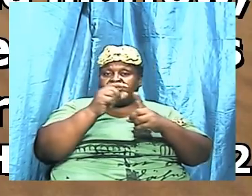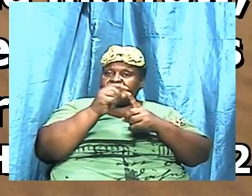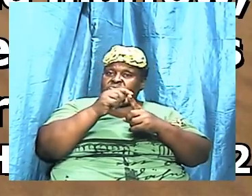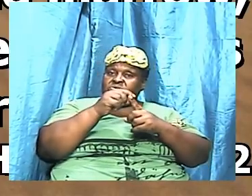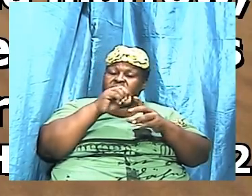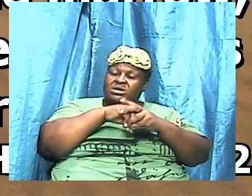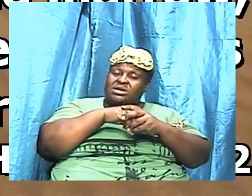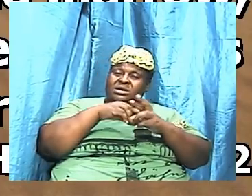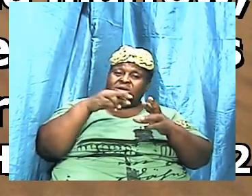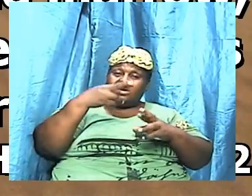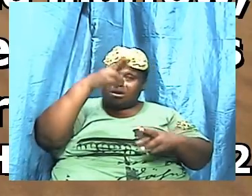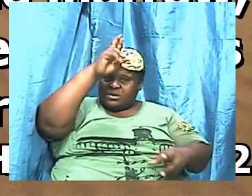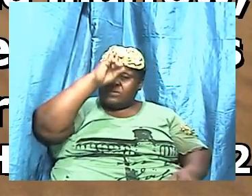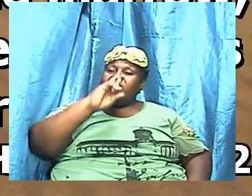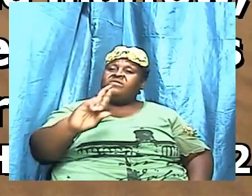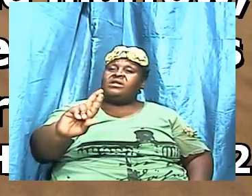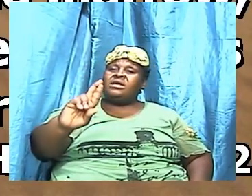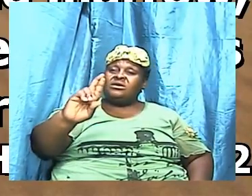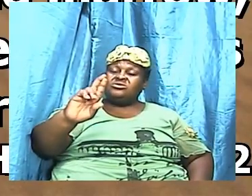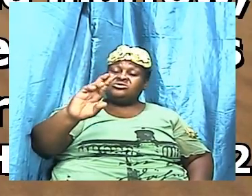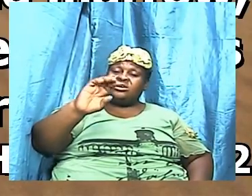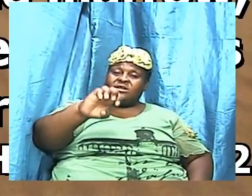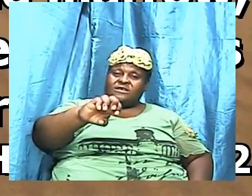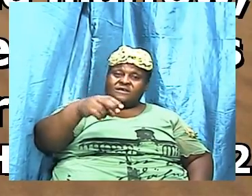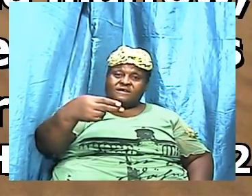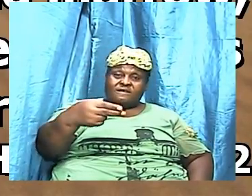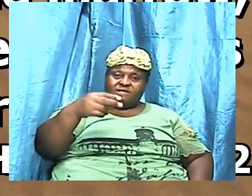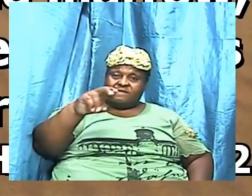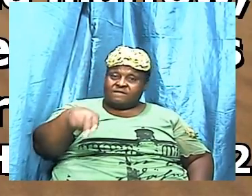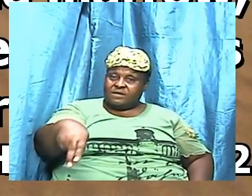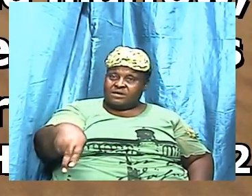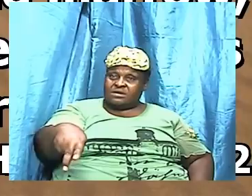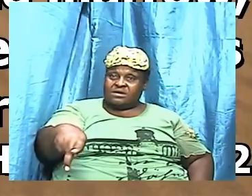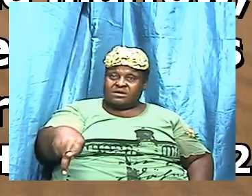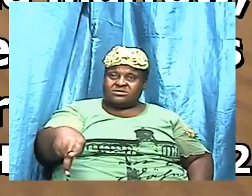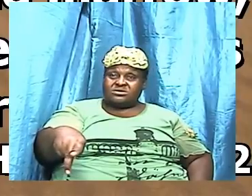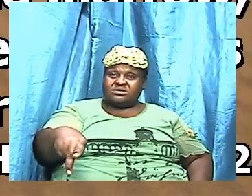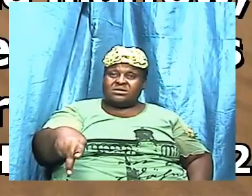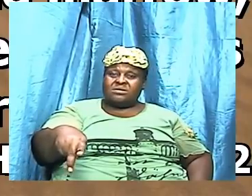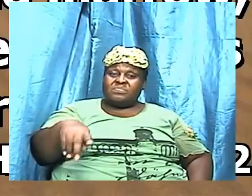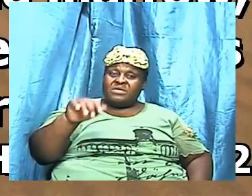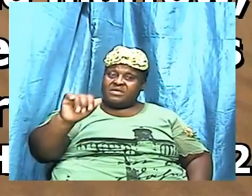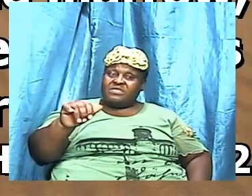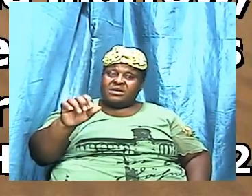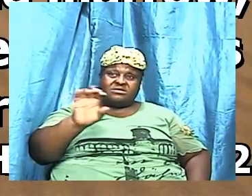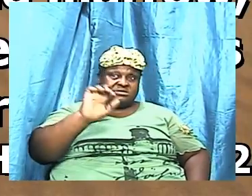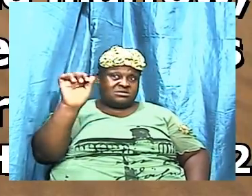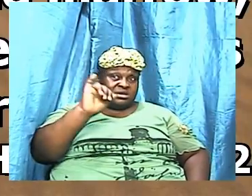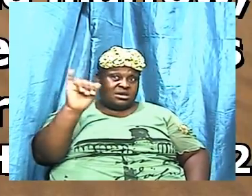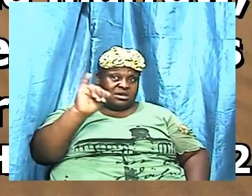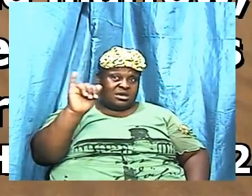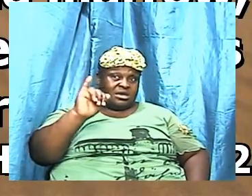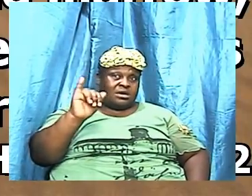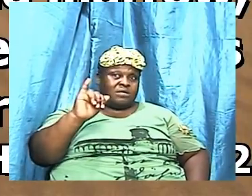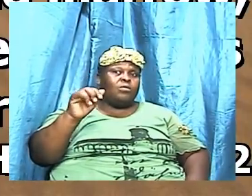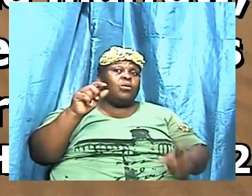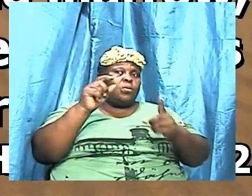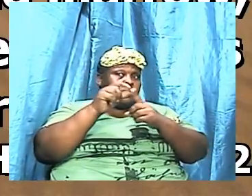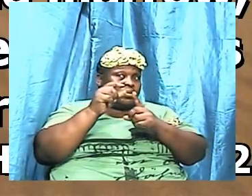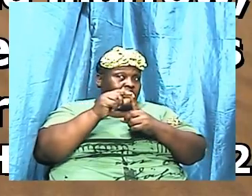Revelation, in Ephesians 6, 17, that identical phrase is here